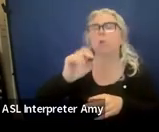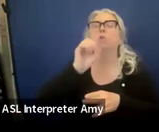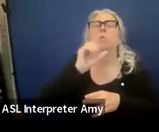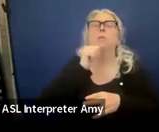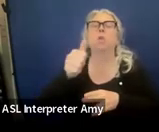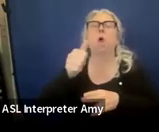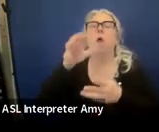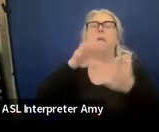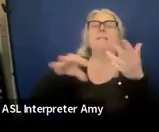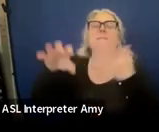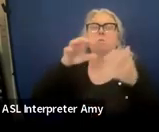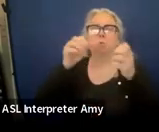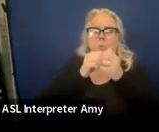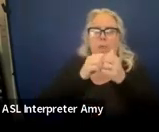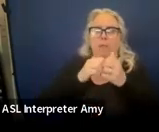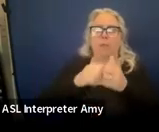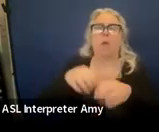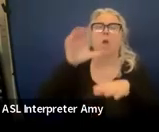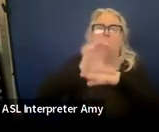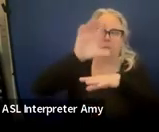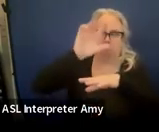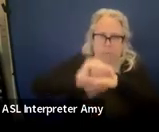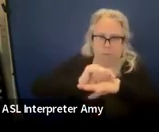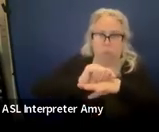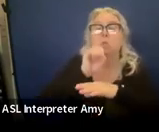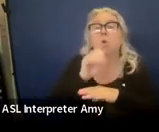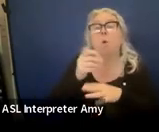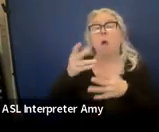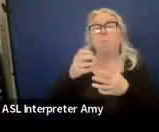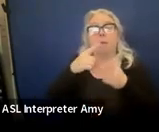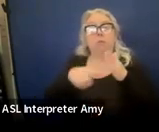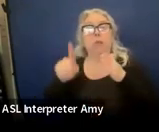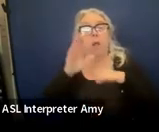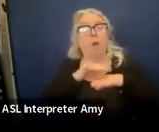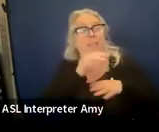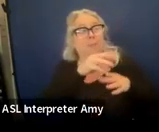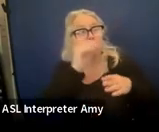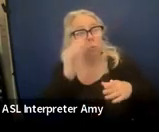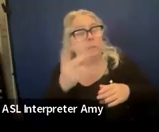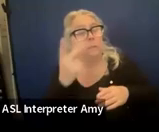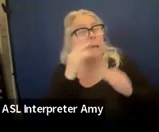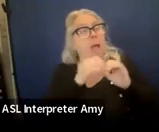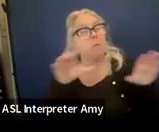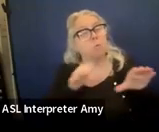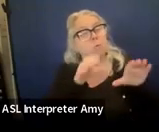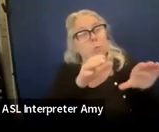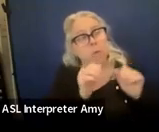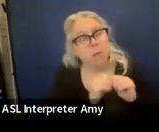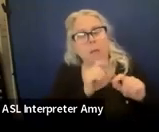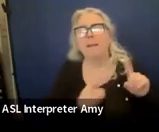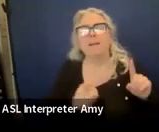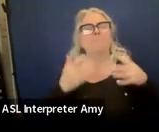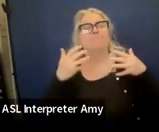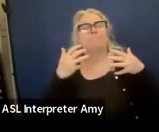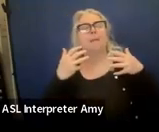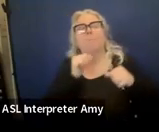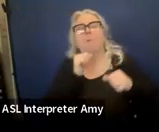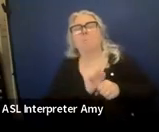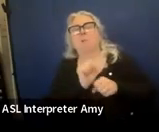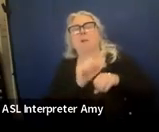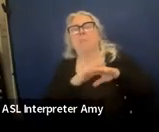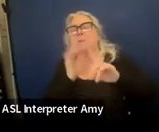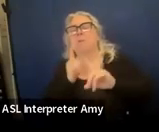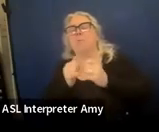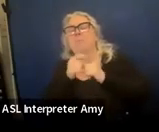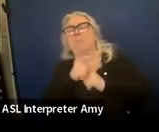And this is just an example would be like, if you're like, well, I just want to check in on the student and see how they're doing, but I don't, I'm not working on a goal